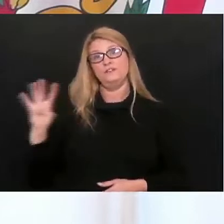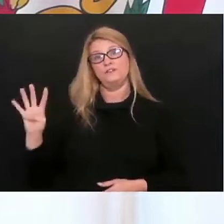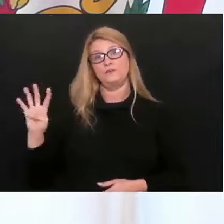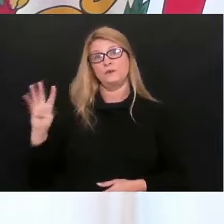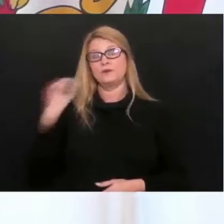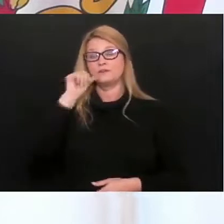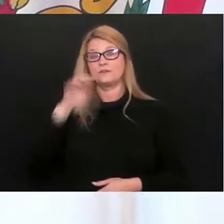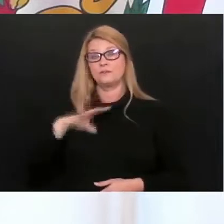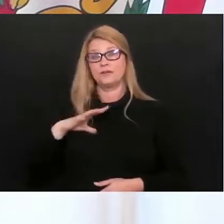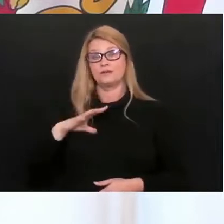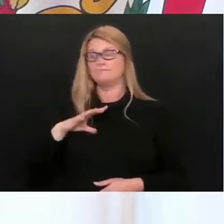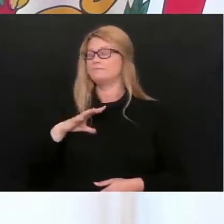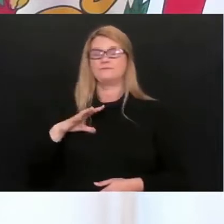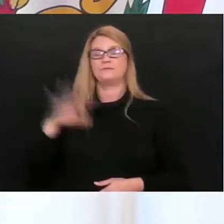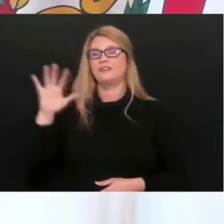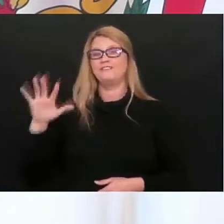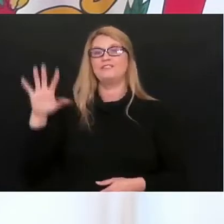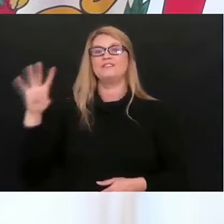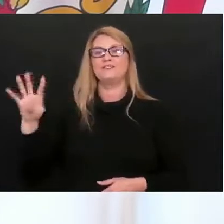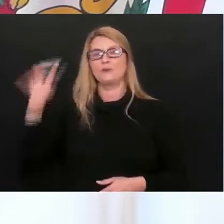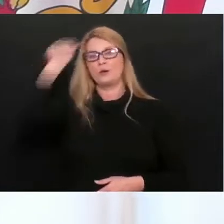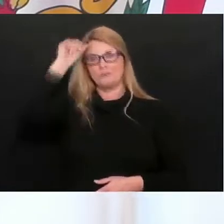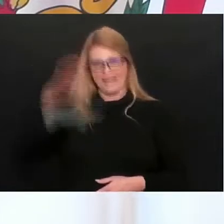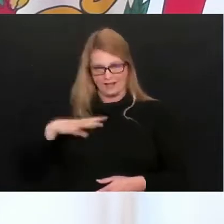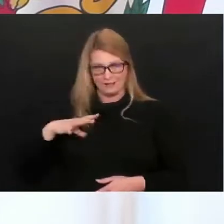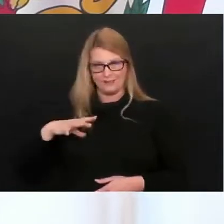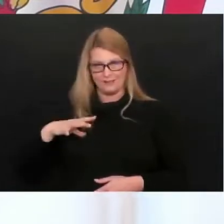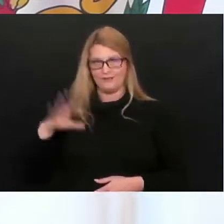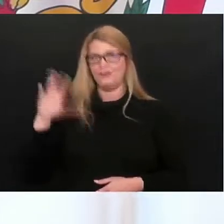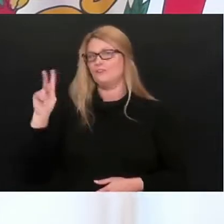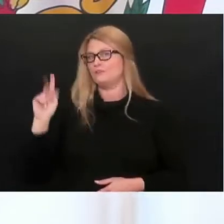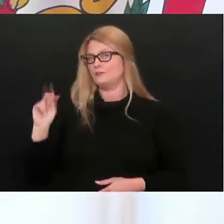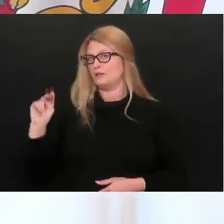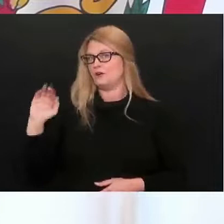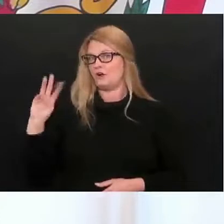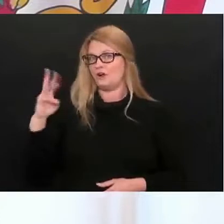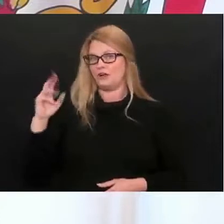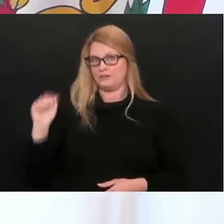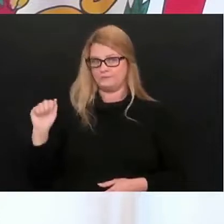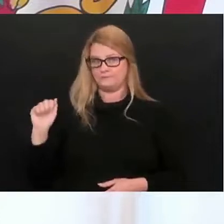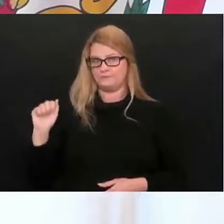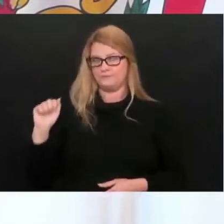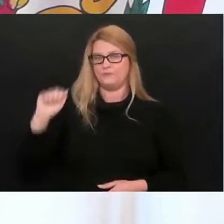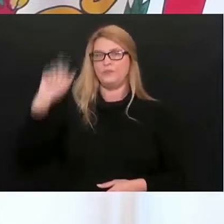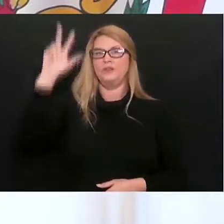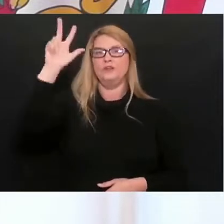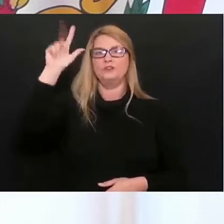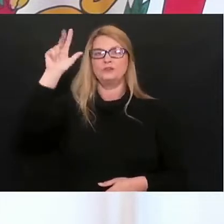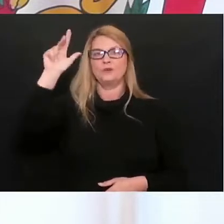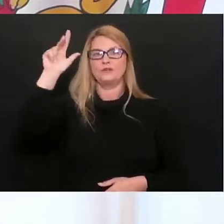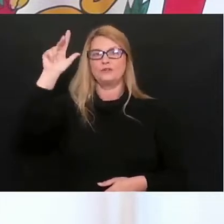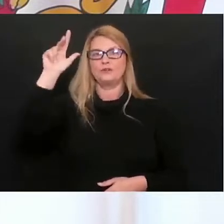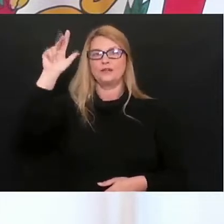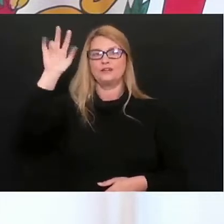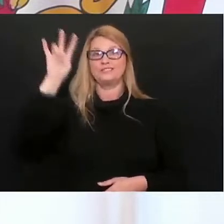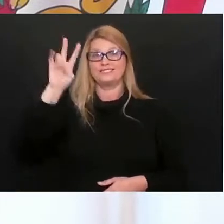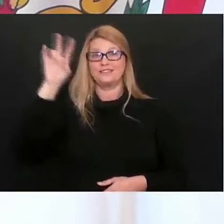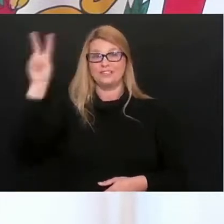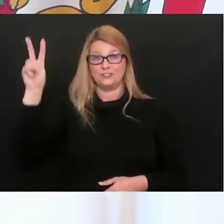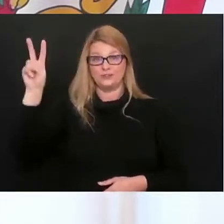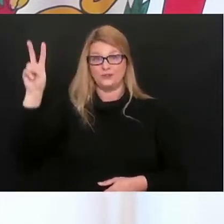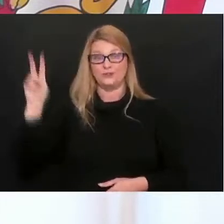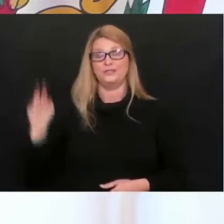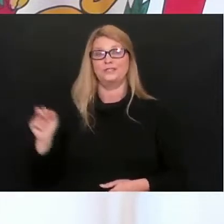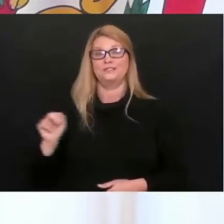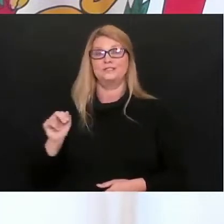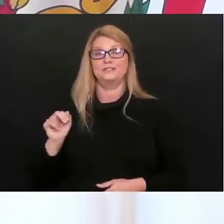female, I'm sorry, a 54-year-old male from Kanawha County. Our 2,372nd death,